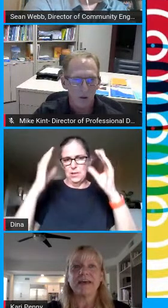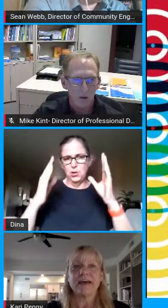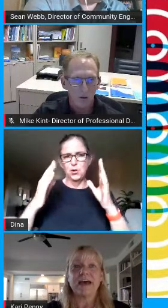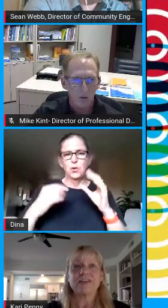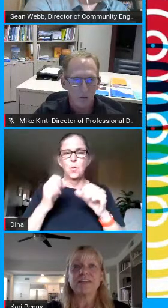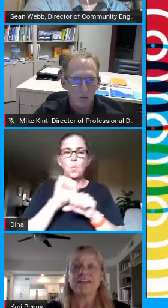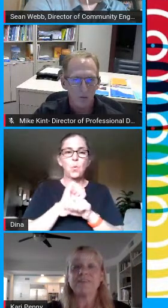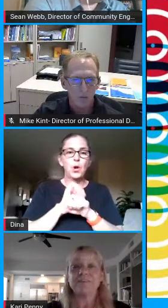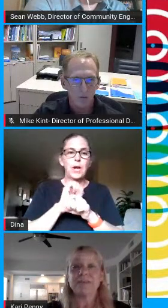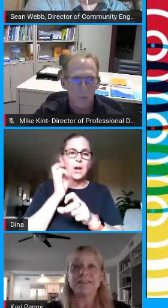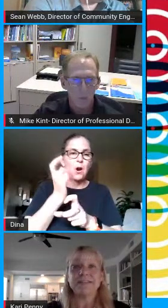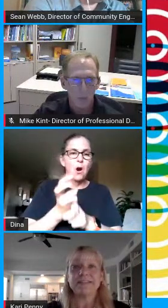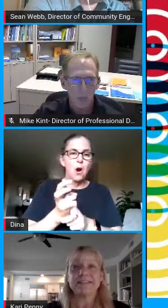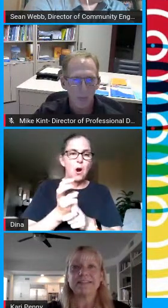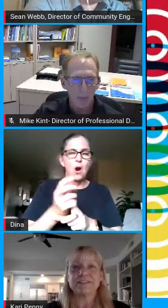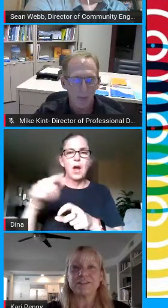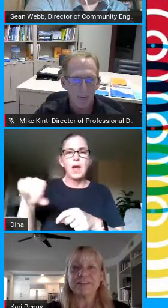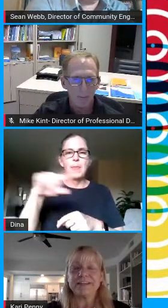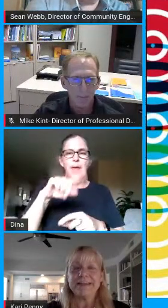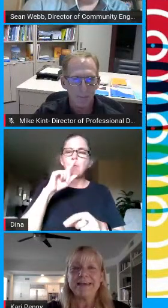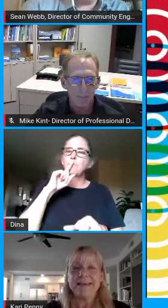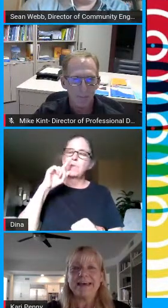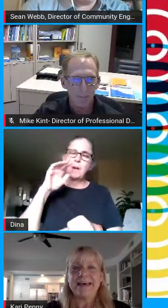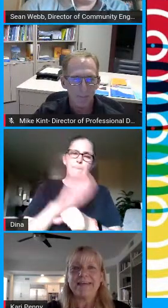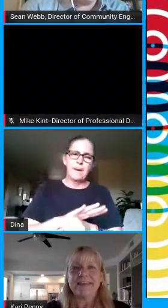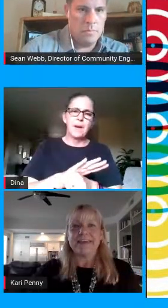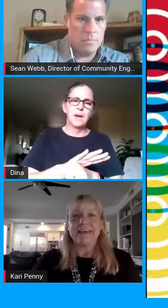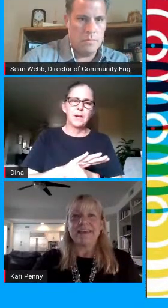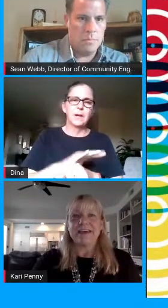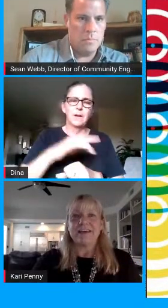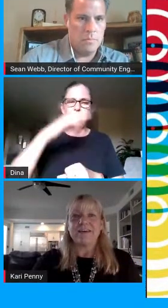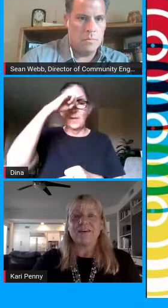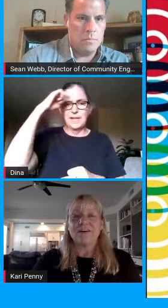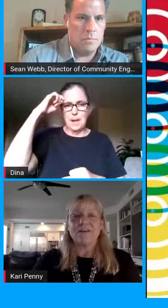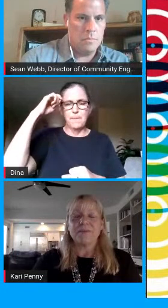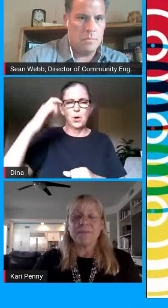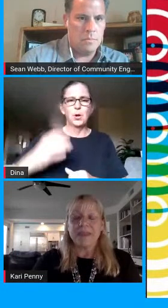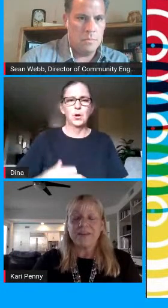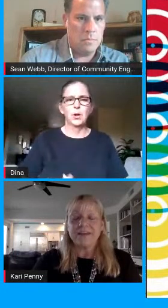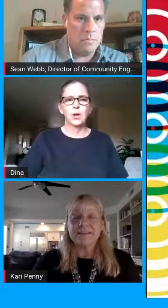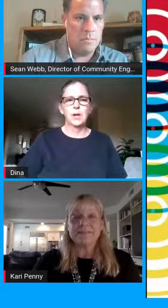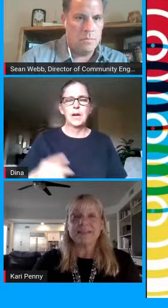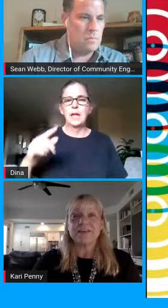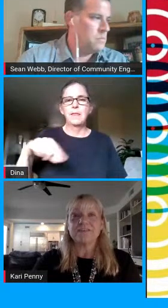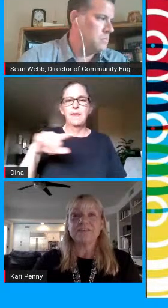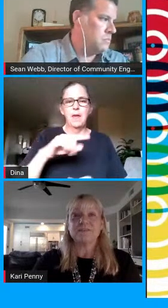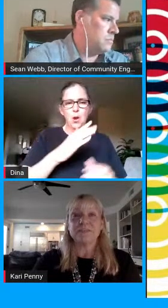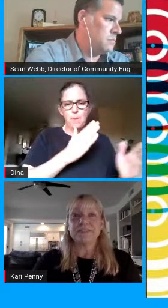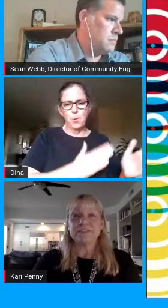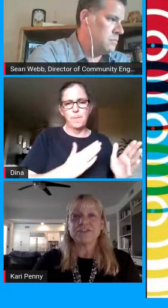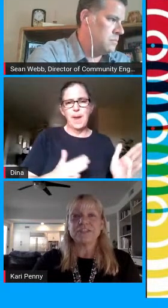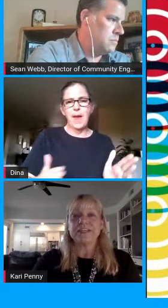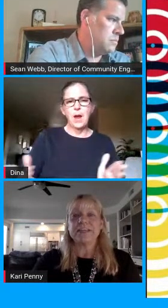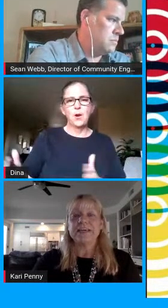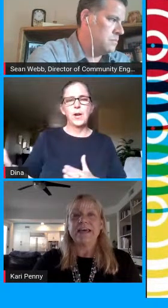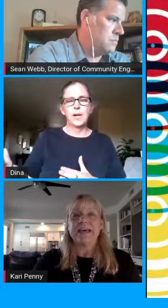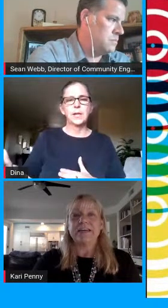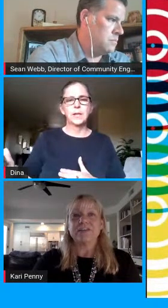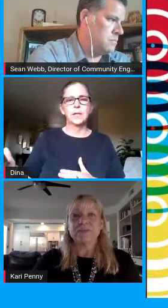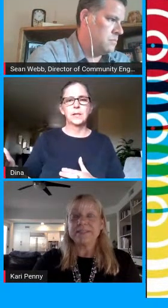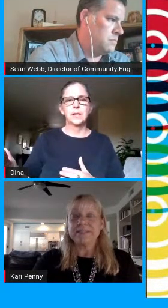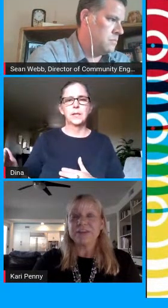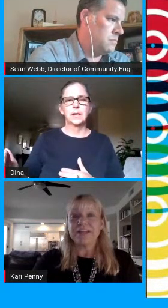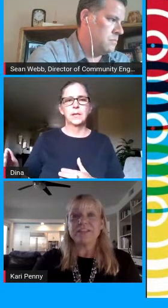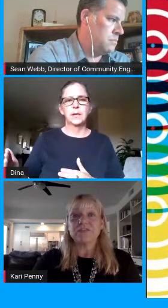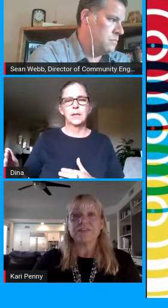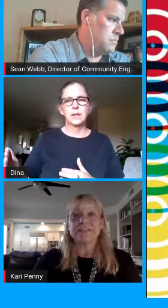and uh actually they've committed to distance learning uh they uh are preparing themselves researching uh